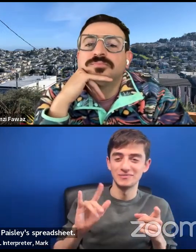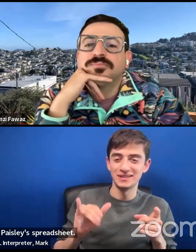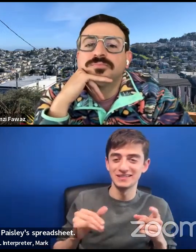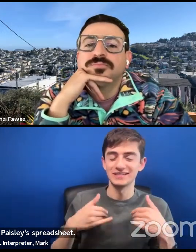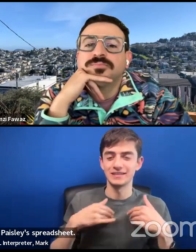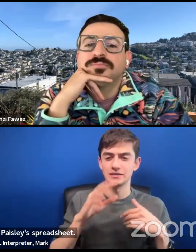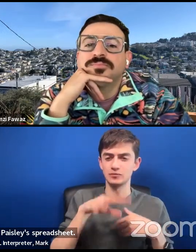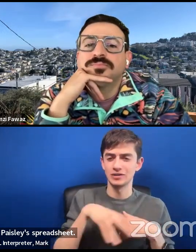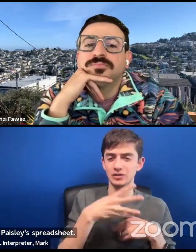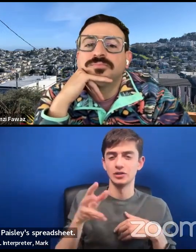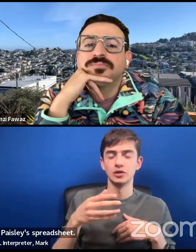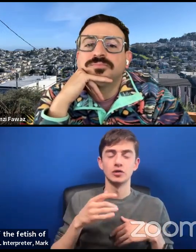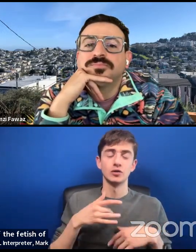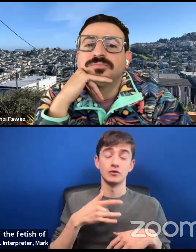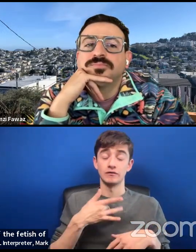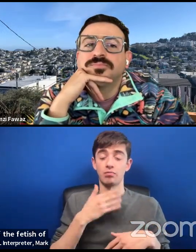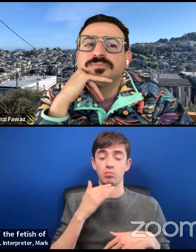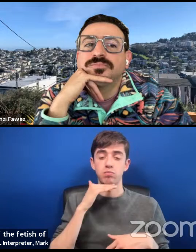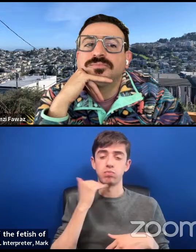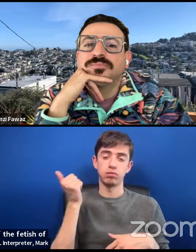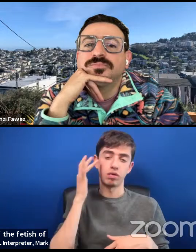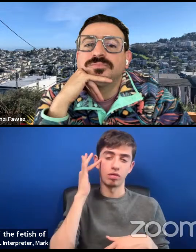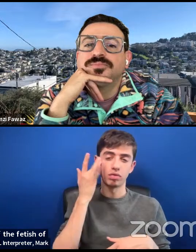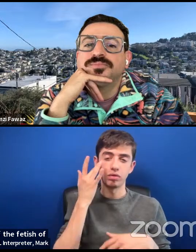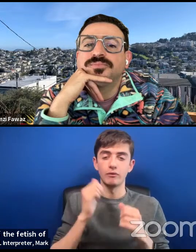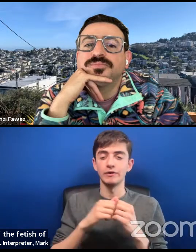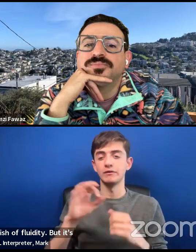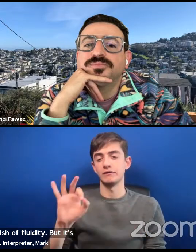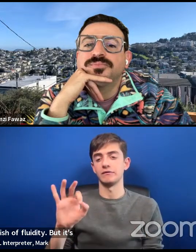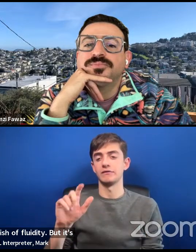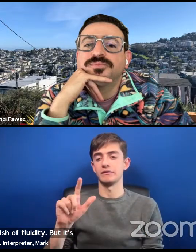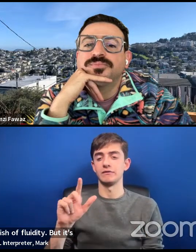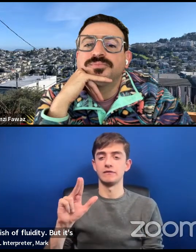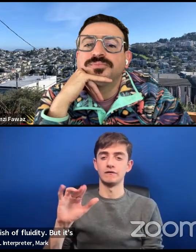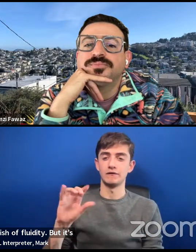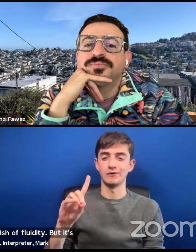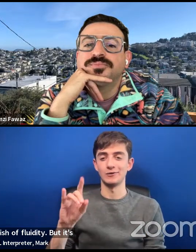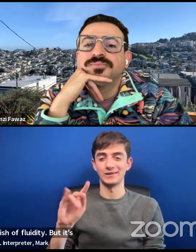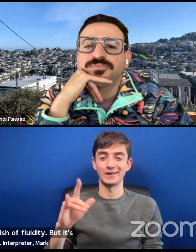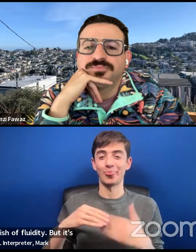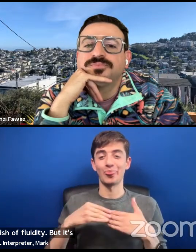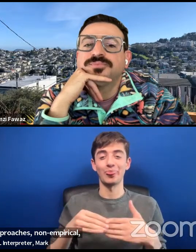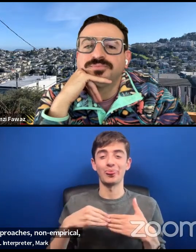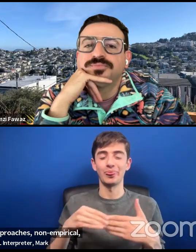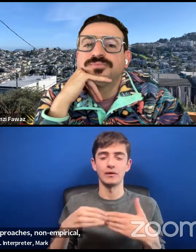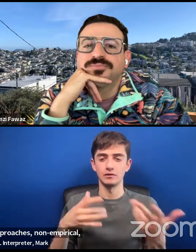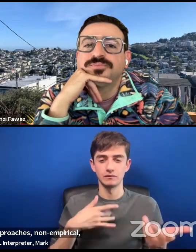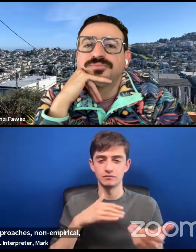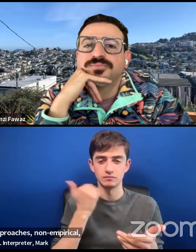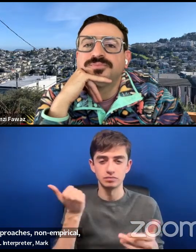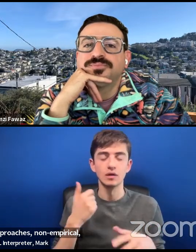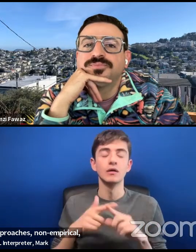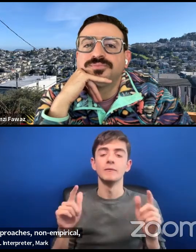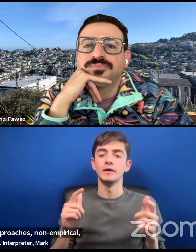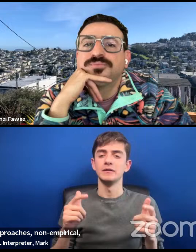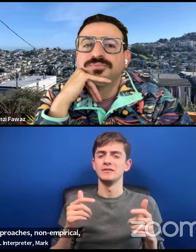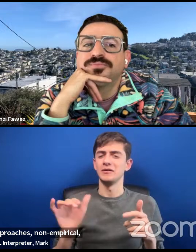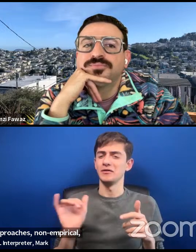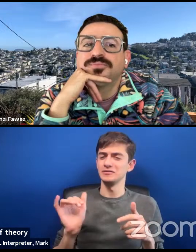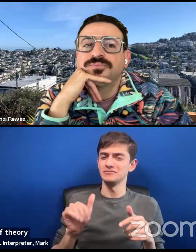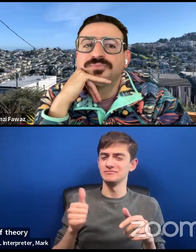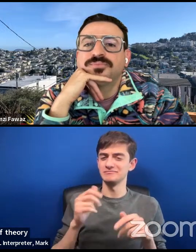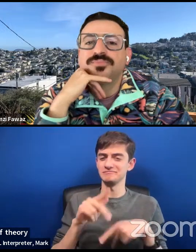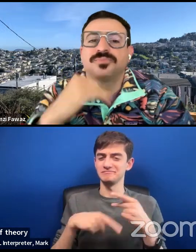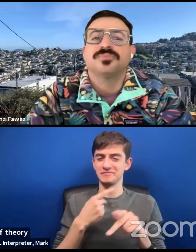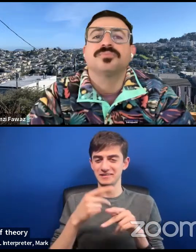fluidity, but it's also exhaustion with certain approaches, non-empirical, a certain kind of theory. Thank you,